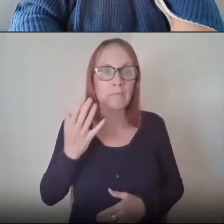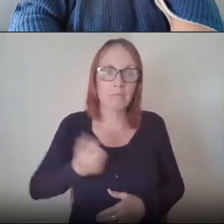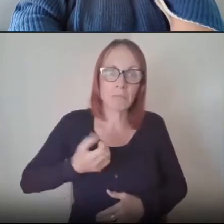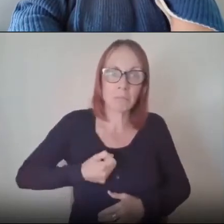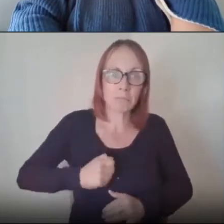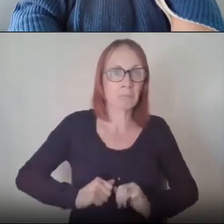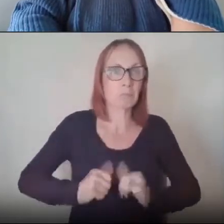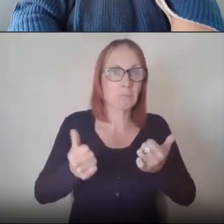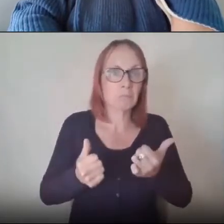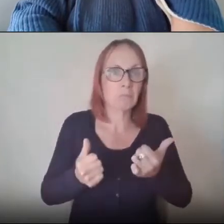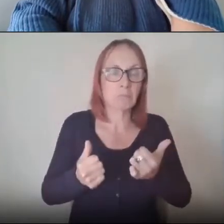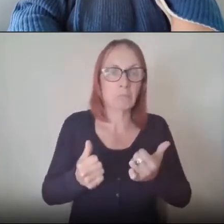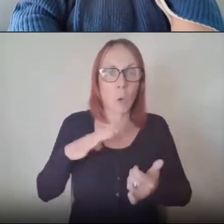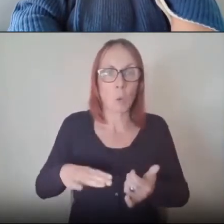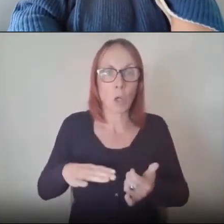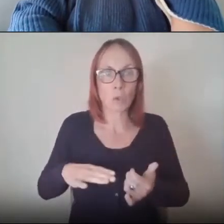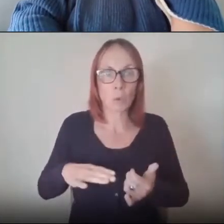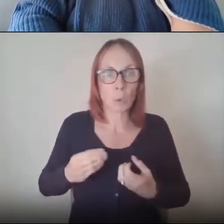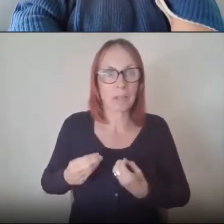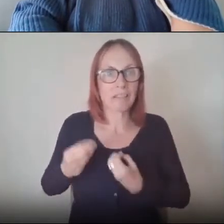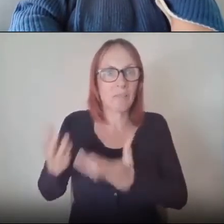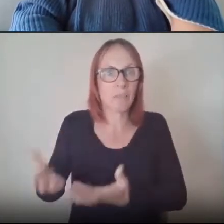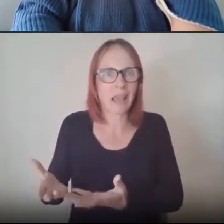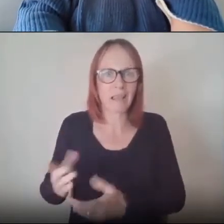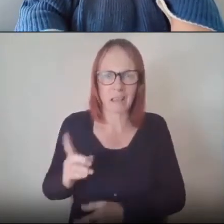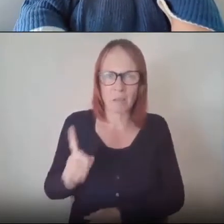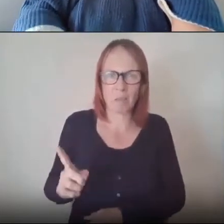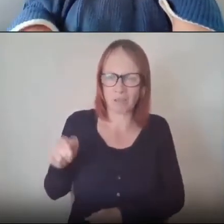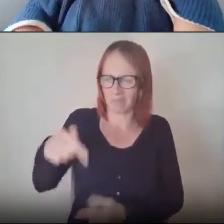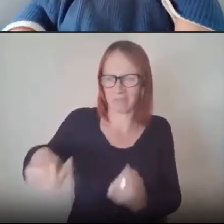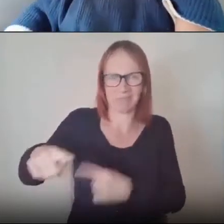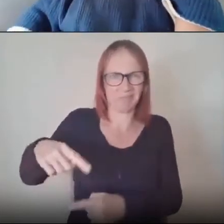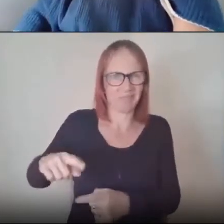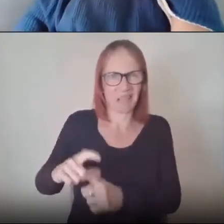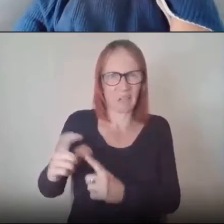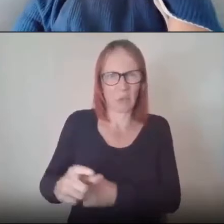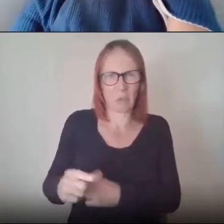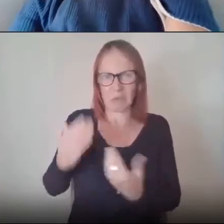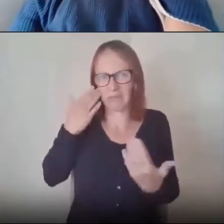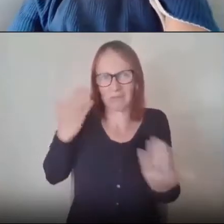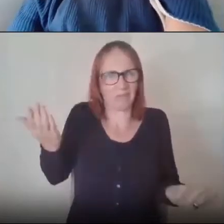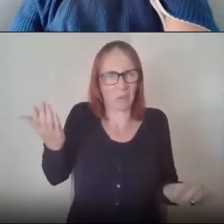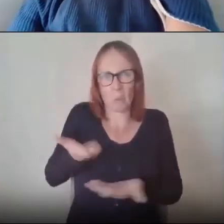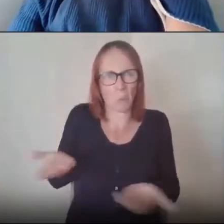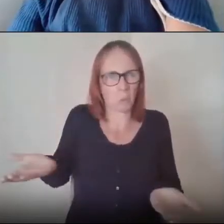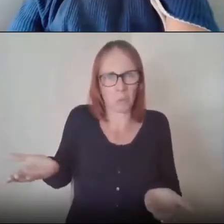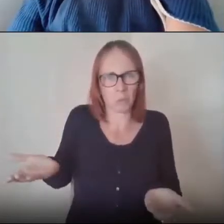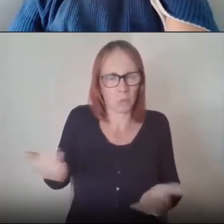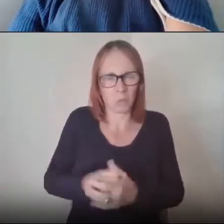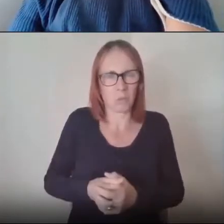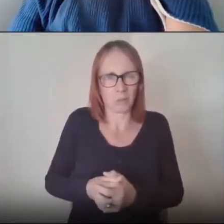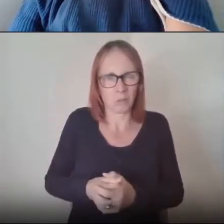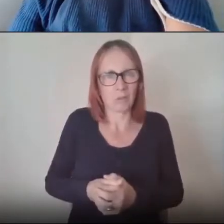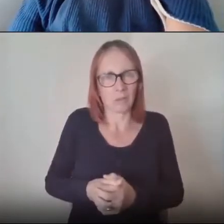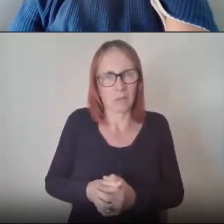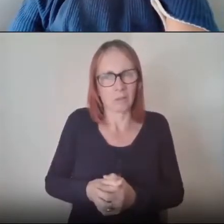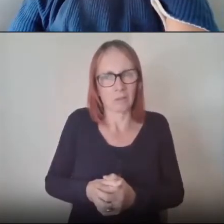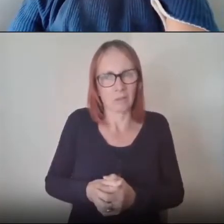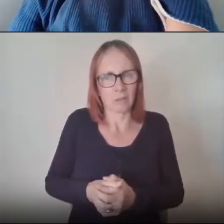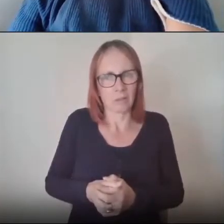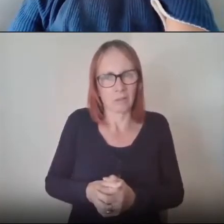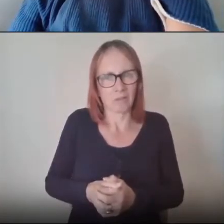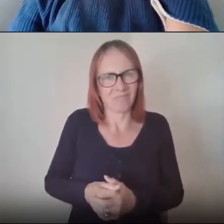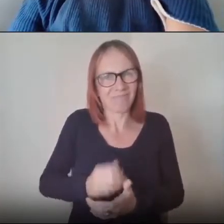connection with this community you know because i don't really know anybody apart from my immediate neighbors and i think that that's quite